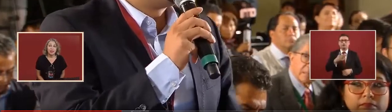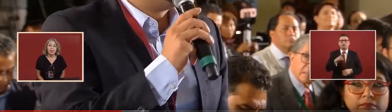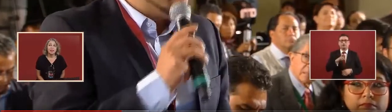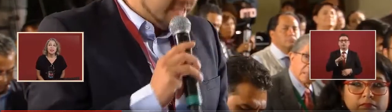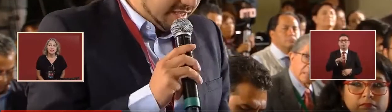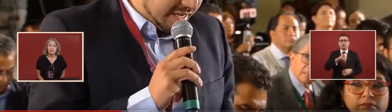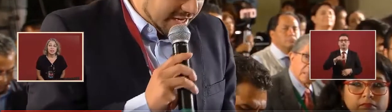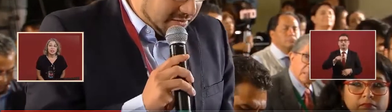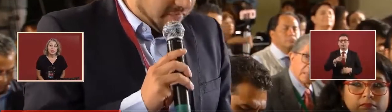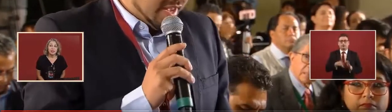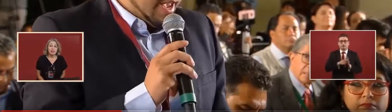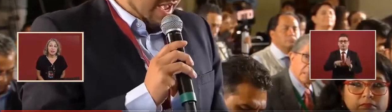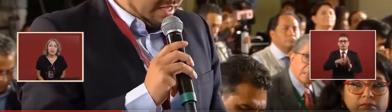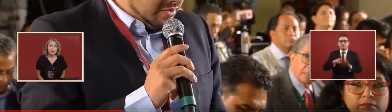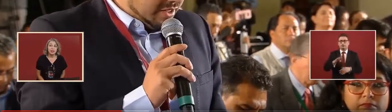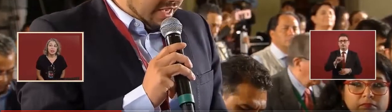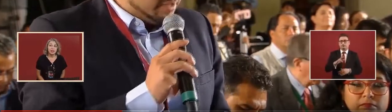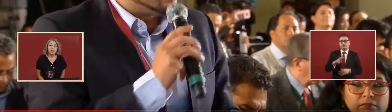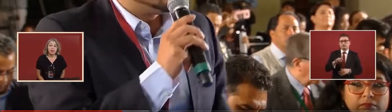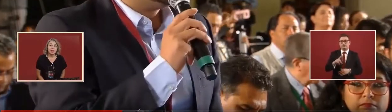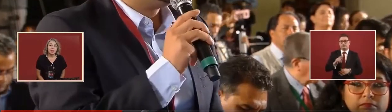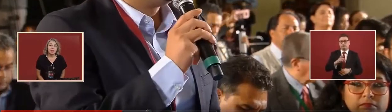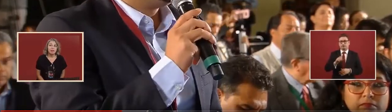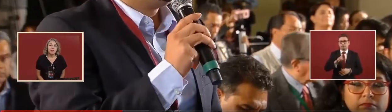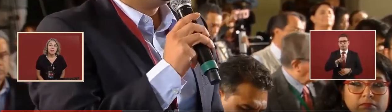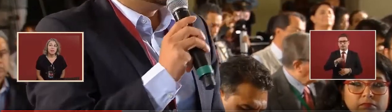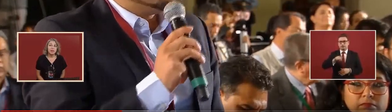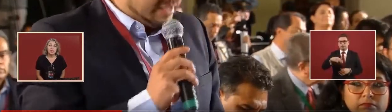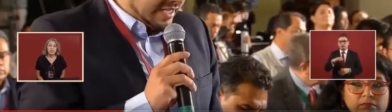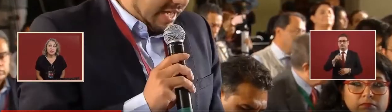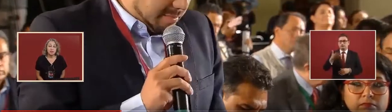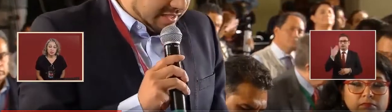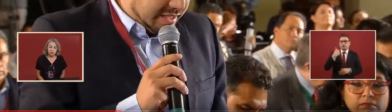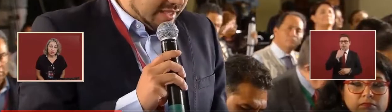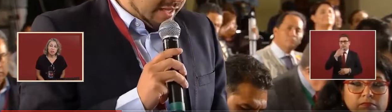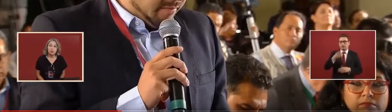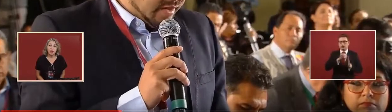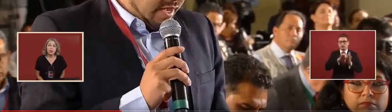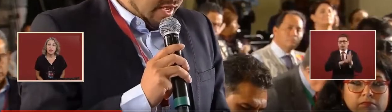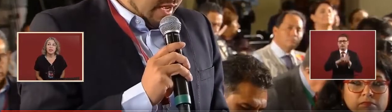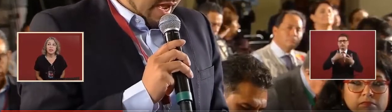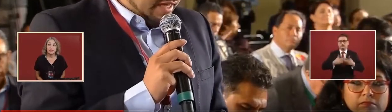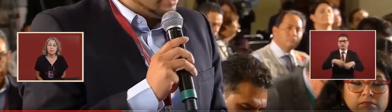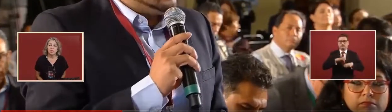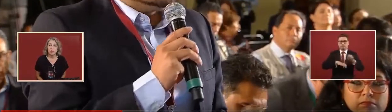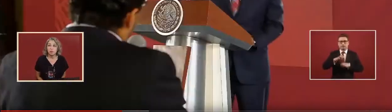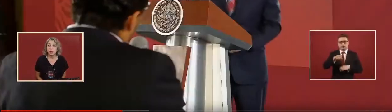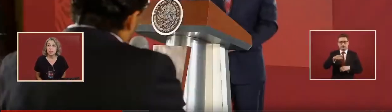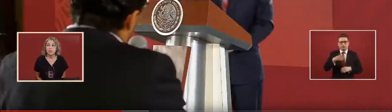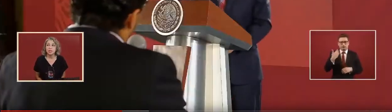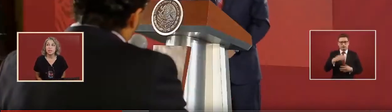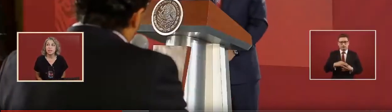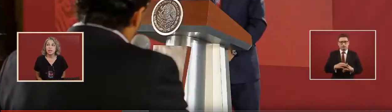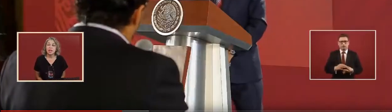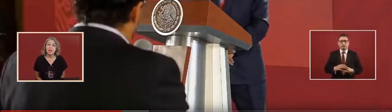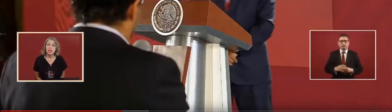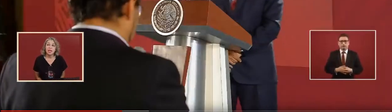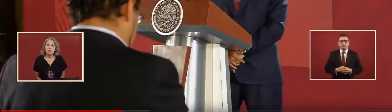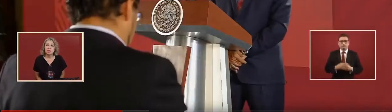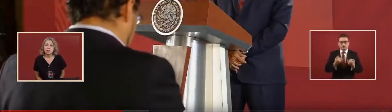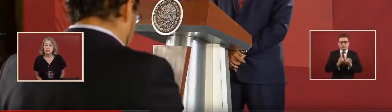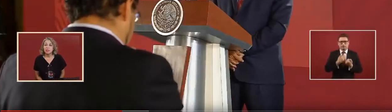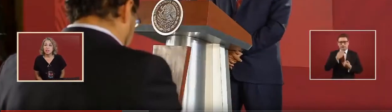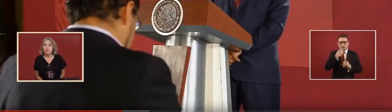A few days ago you talked about ethics, Mr. President. And you also said that the press